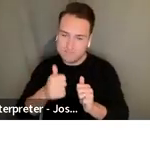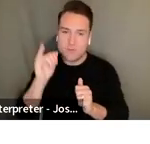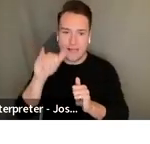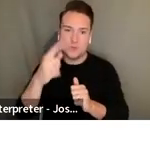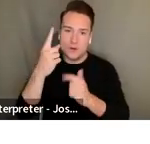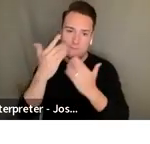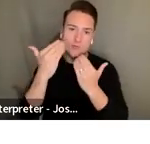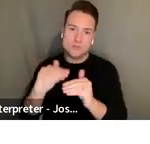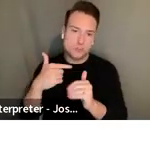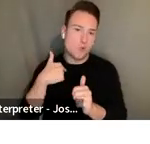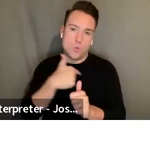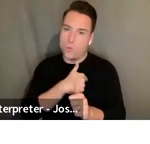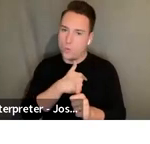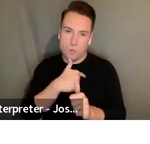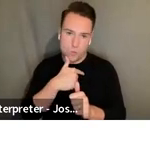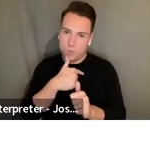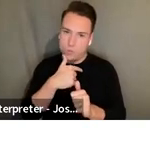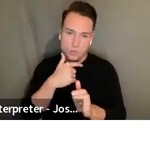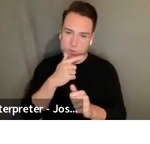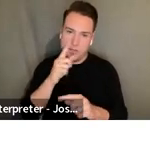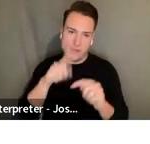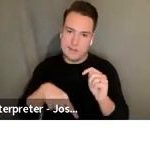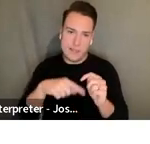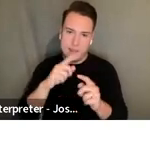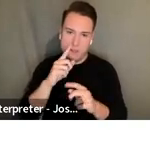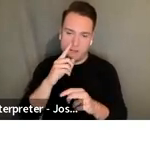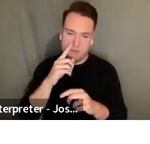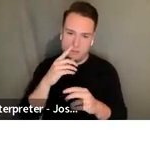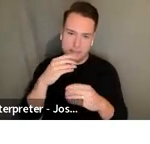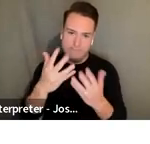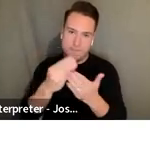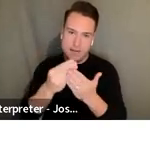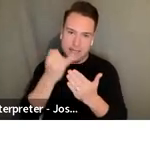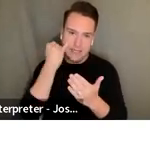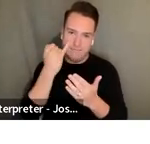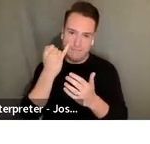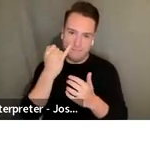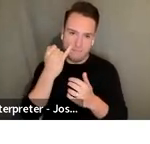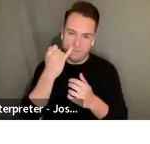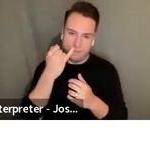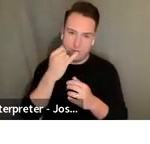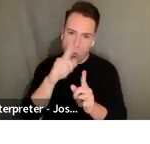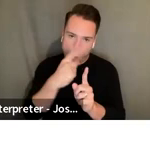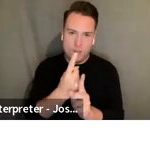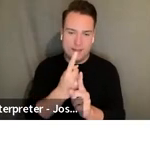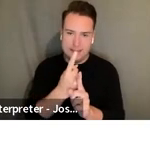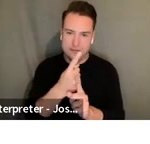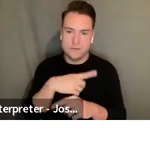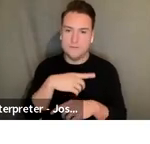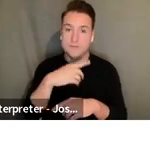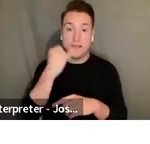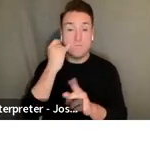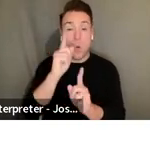restrictions that we have on who we can give money to. So again it might it cannot be solely